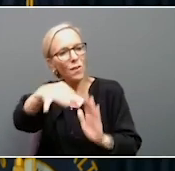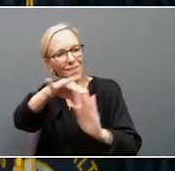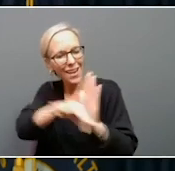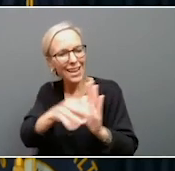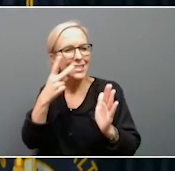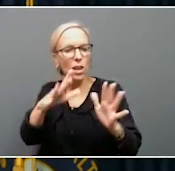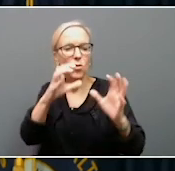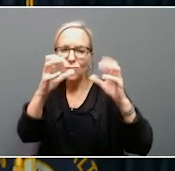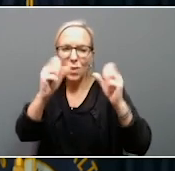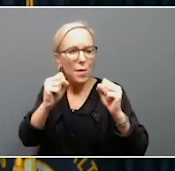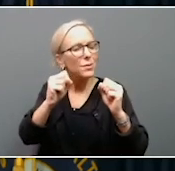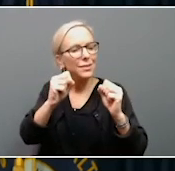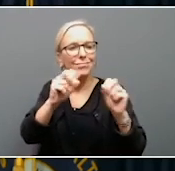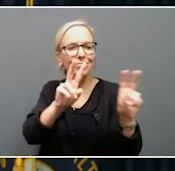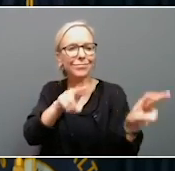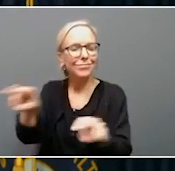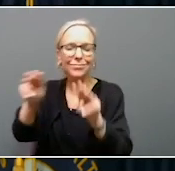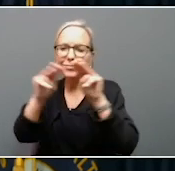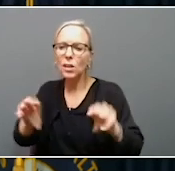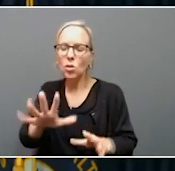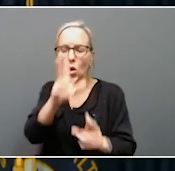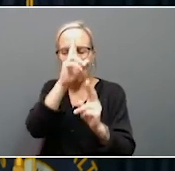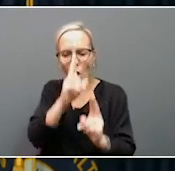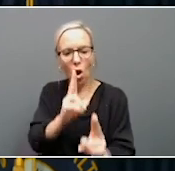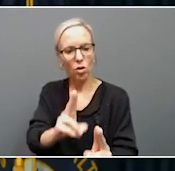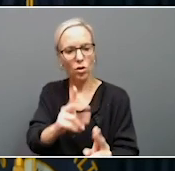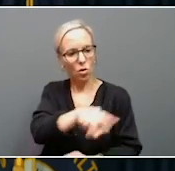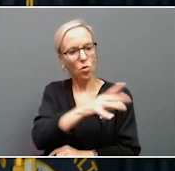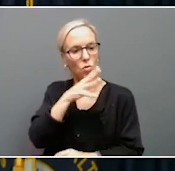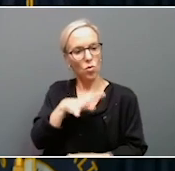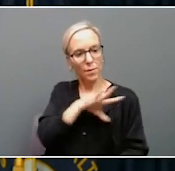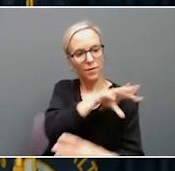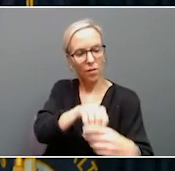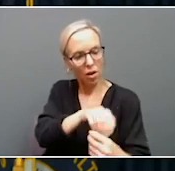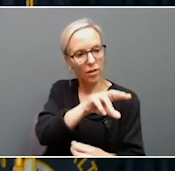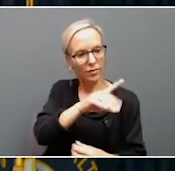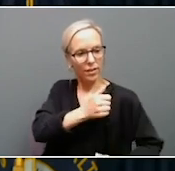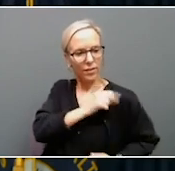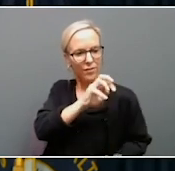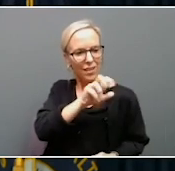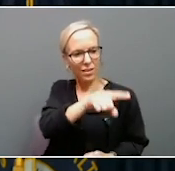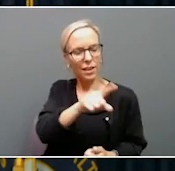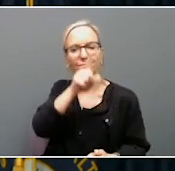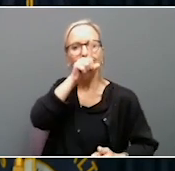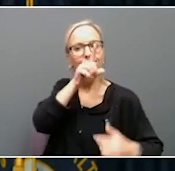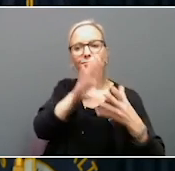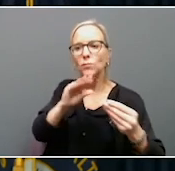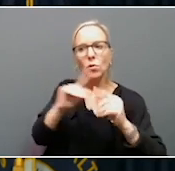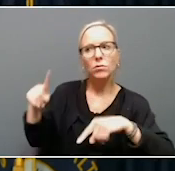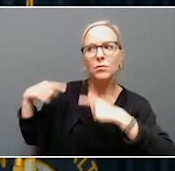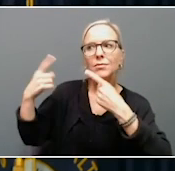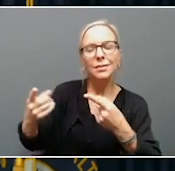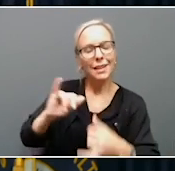exhibit honoring the story of women's veterans whose stories haven't been told. The amount they should be, that's something we're working on,